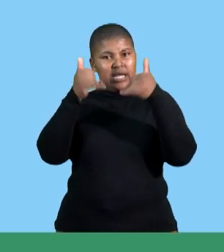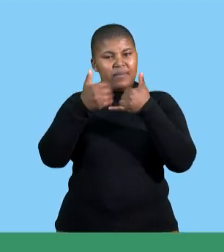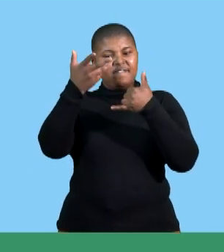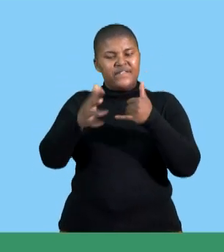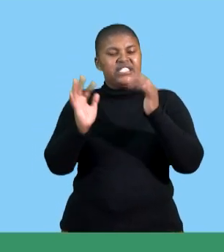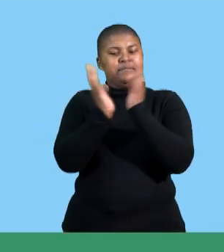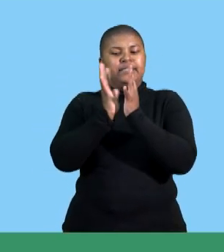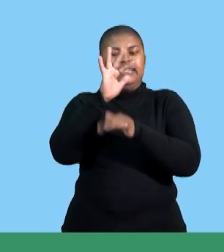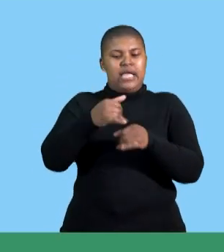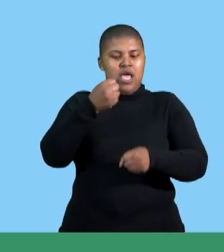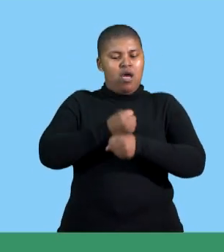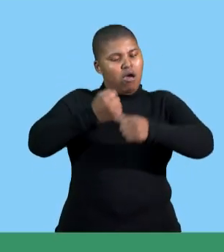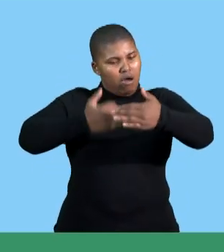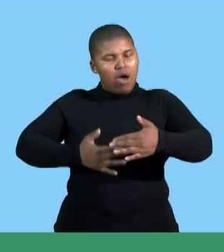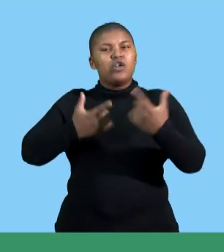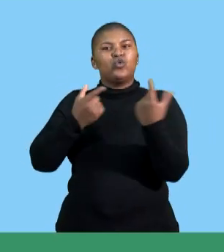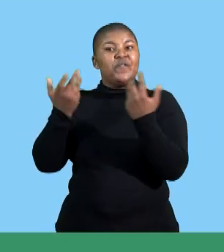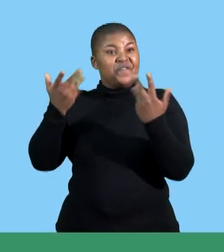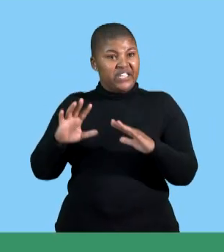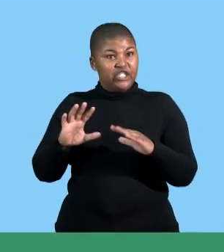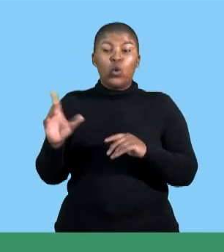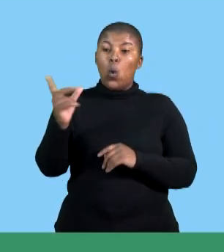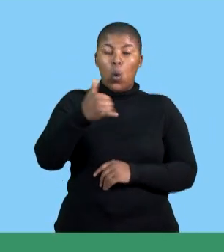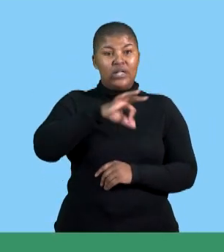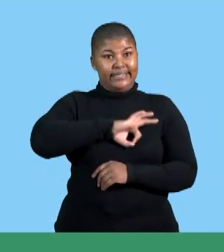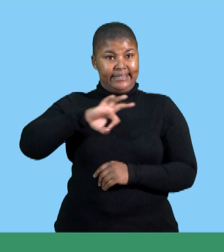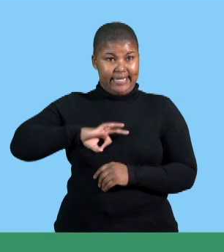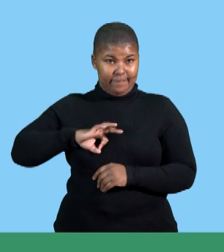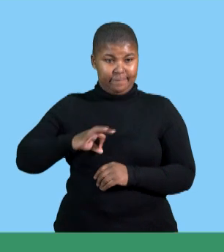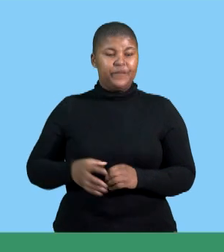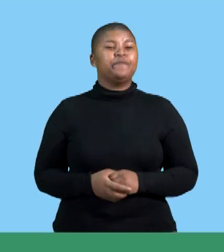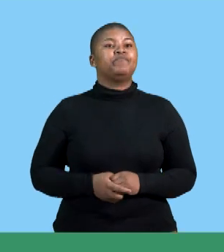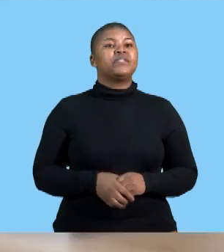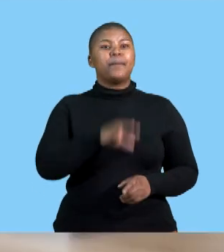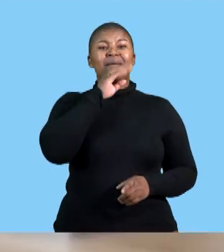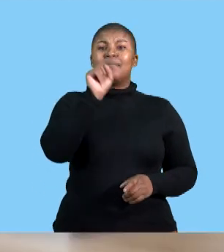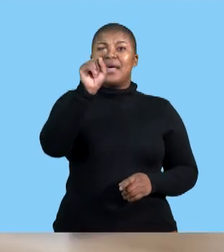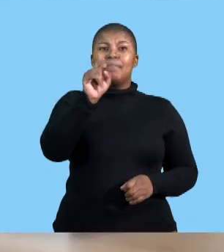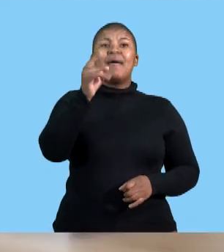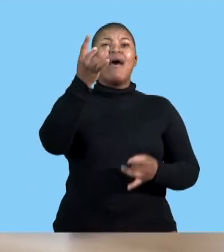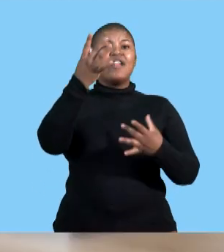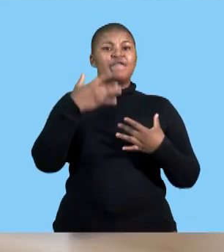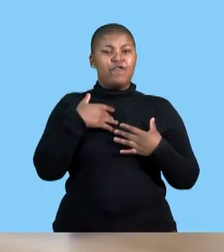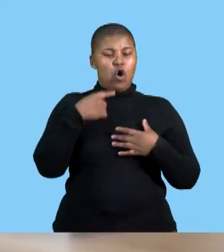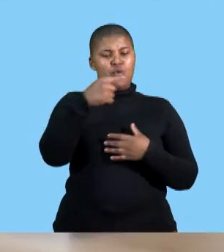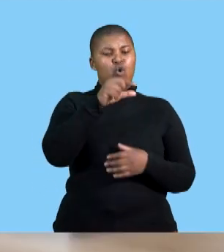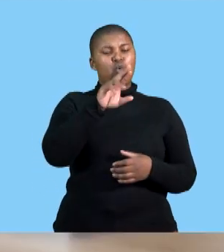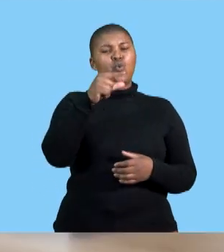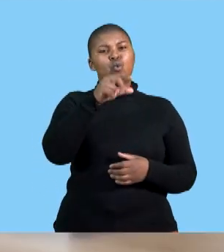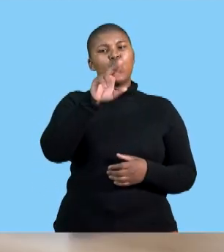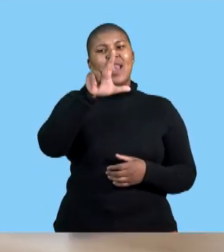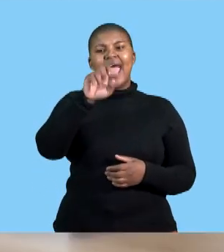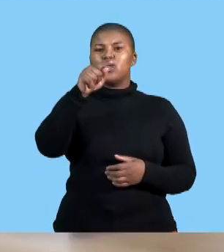employees so obviously this is just a statement they are informing us what guguletu trading had done